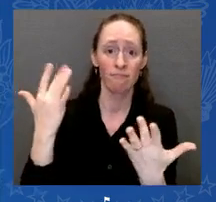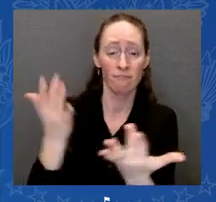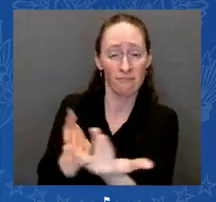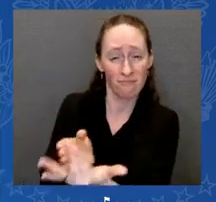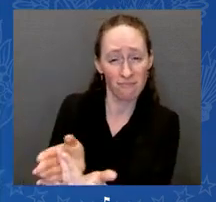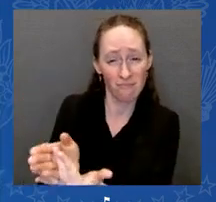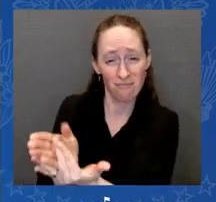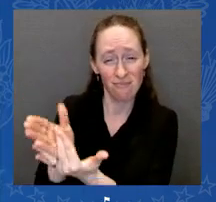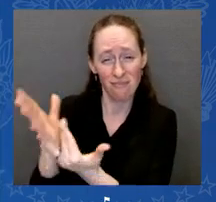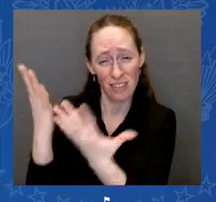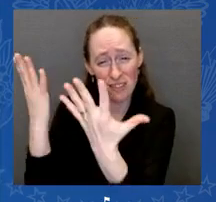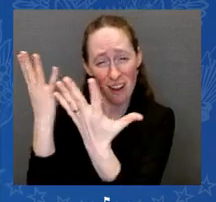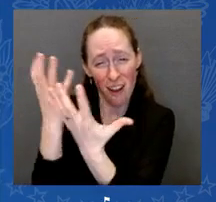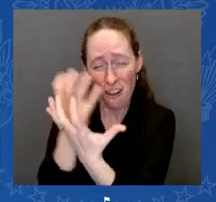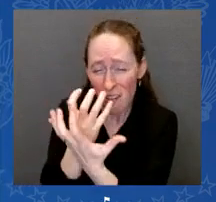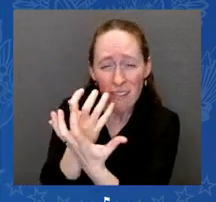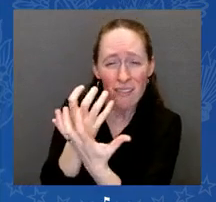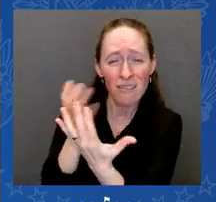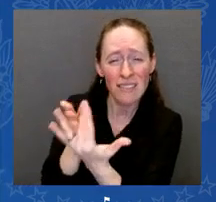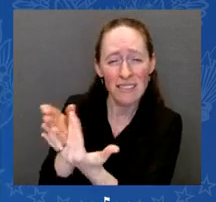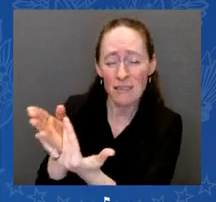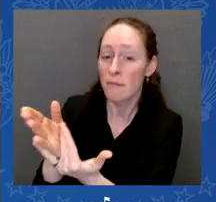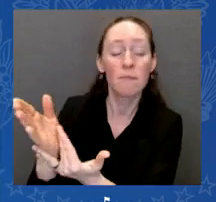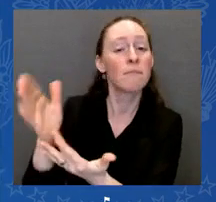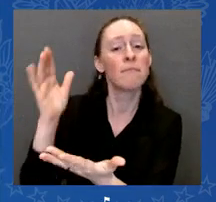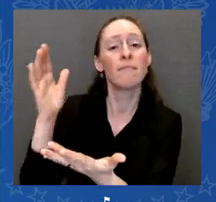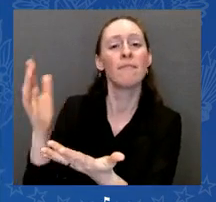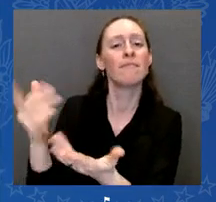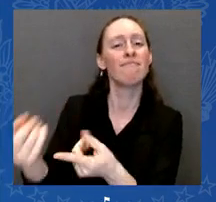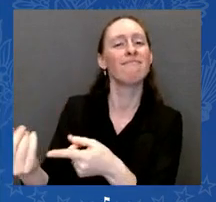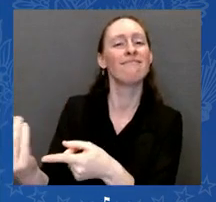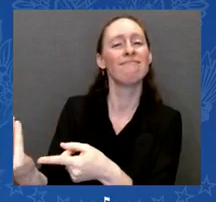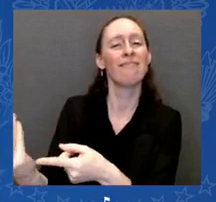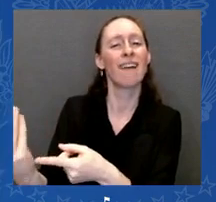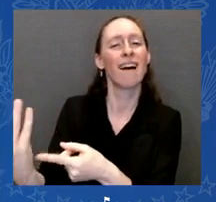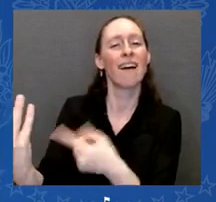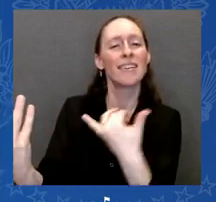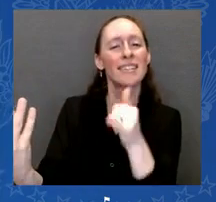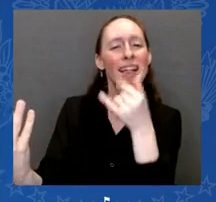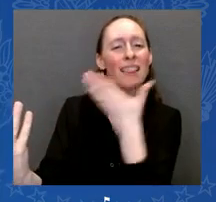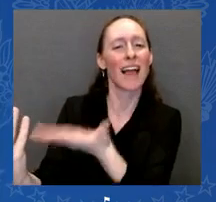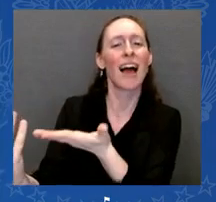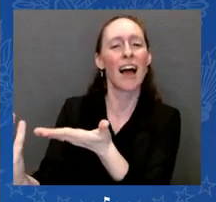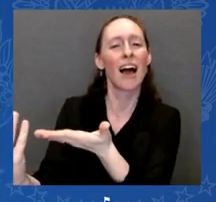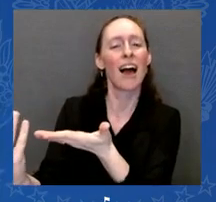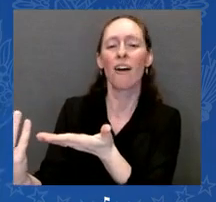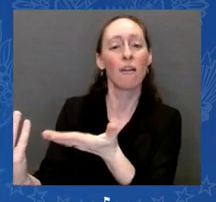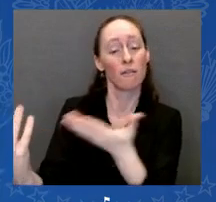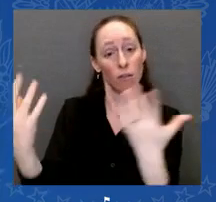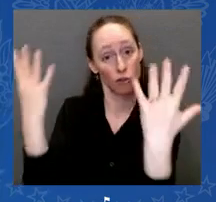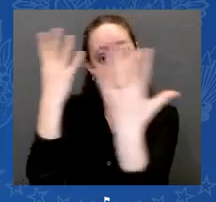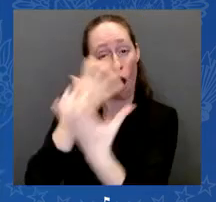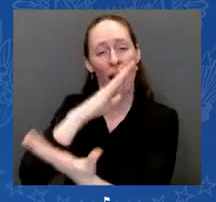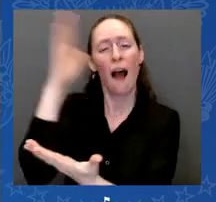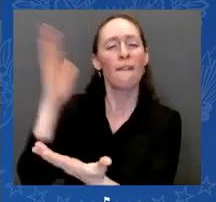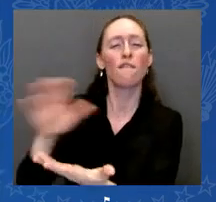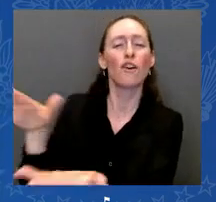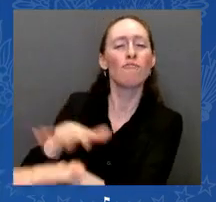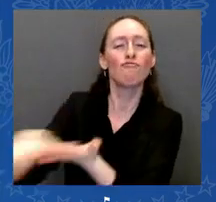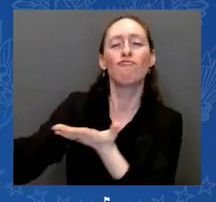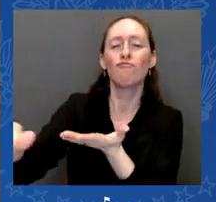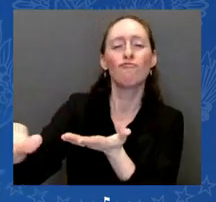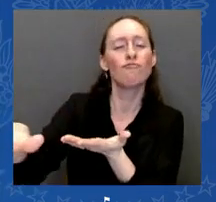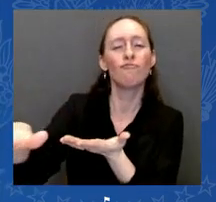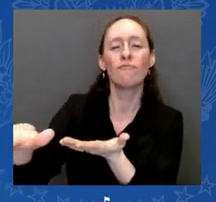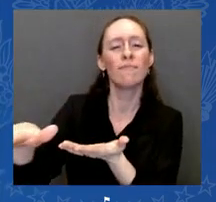To all of you here tonight, you are the light. You are literally the light. And your loved ones and your